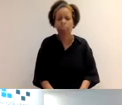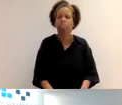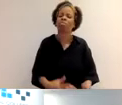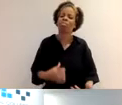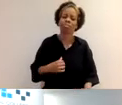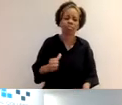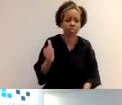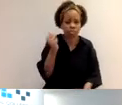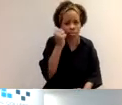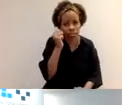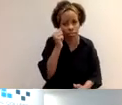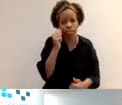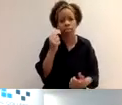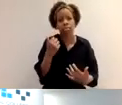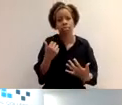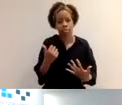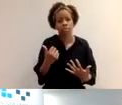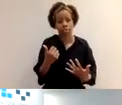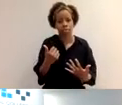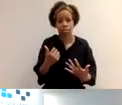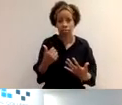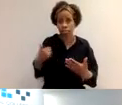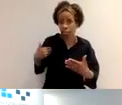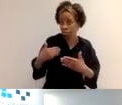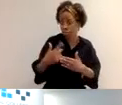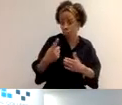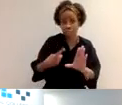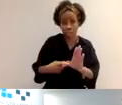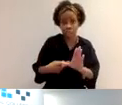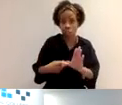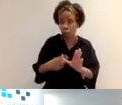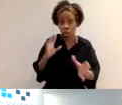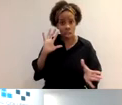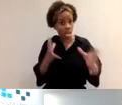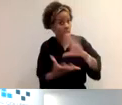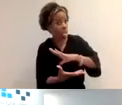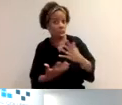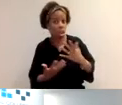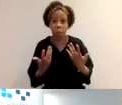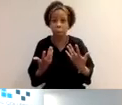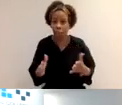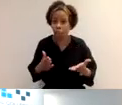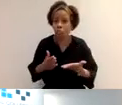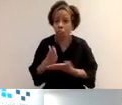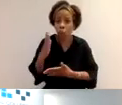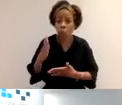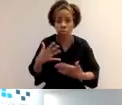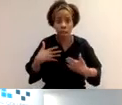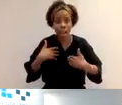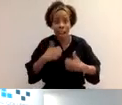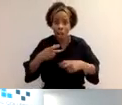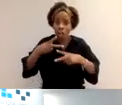HCPC, the impact, um, that last year has had on all of us, um, particularly those in the healthcare professions,